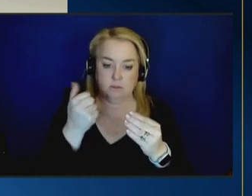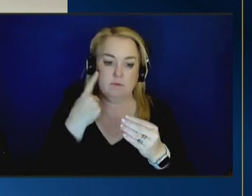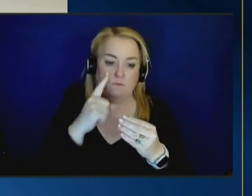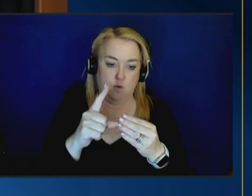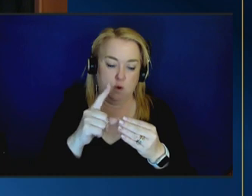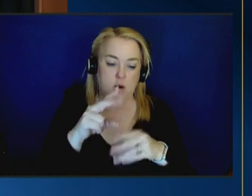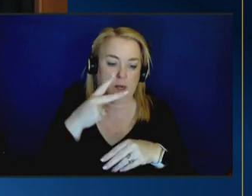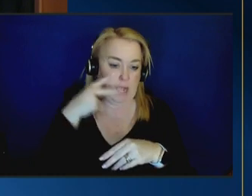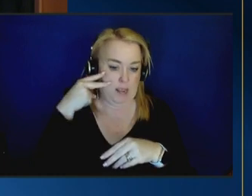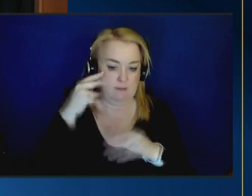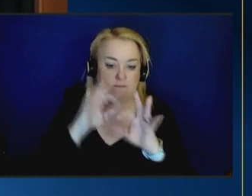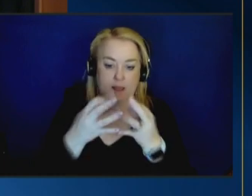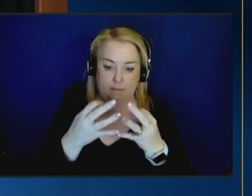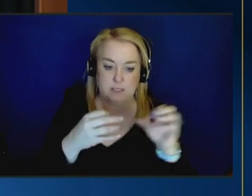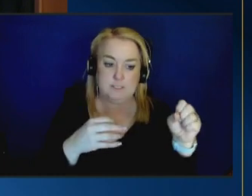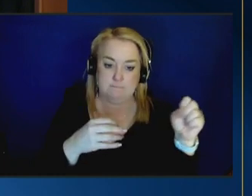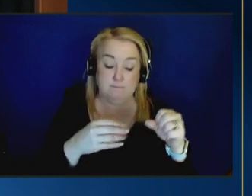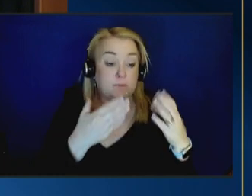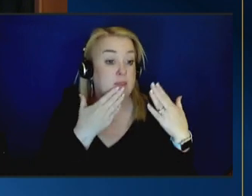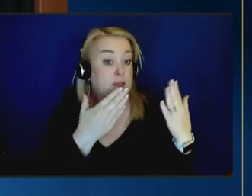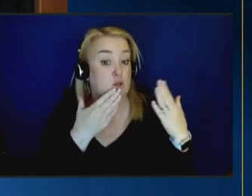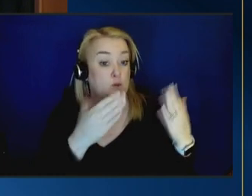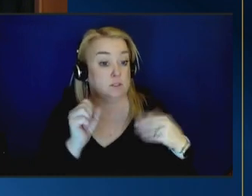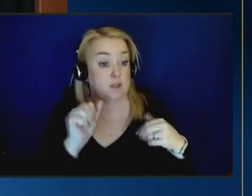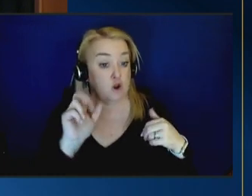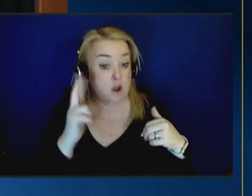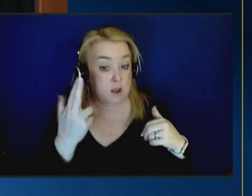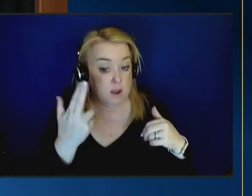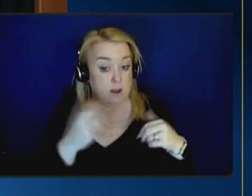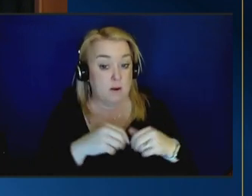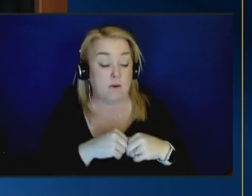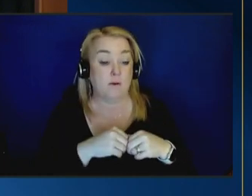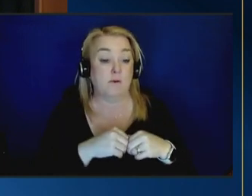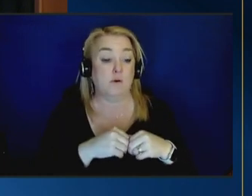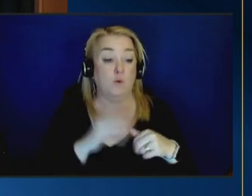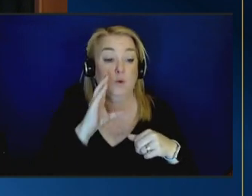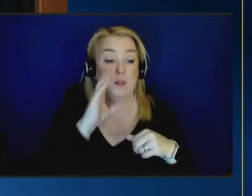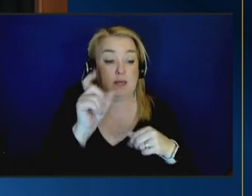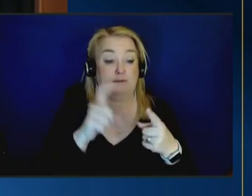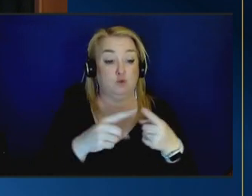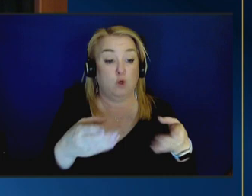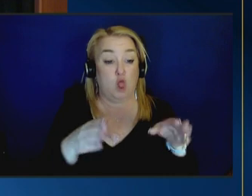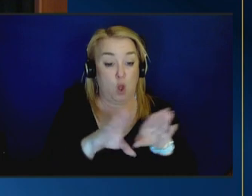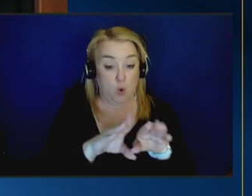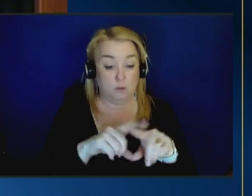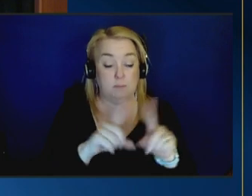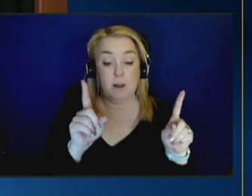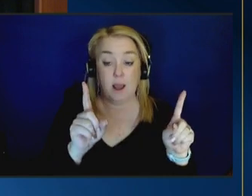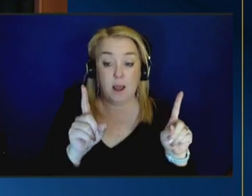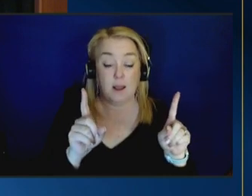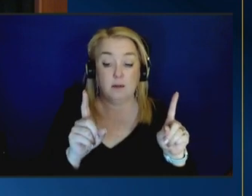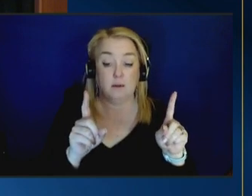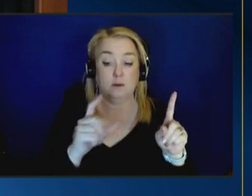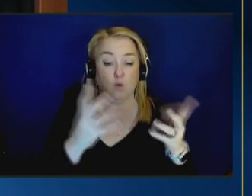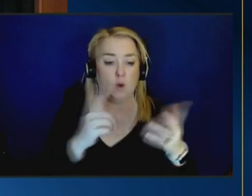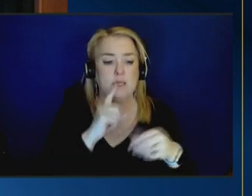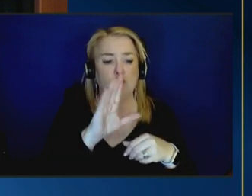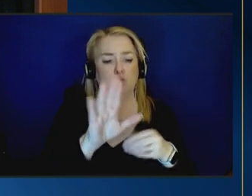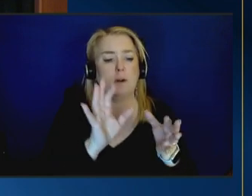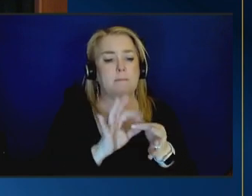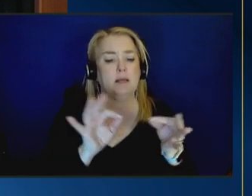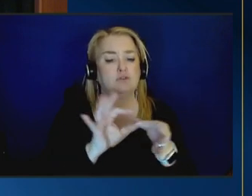thank you sarah so we're about to have to close but before we do what is your message to